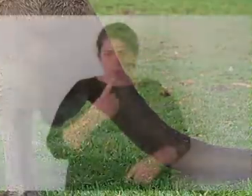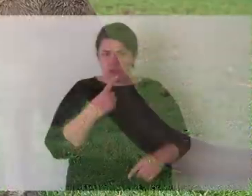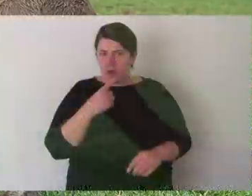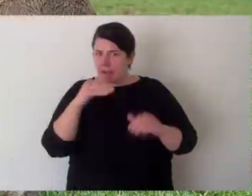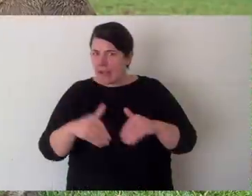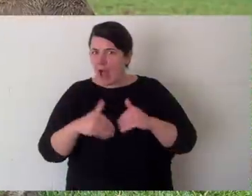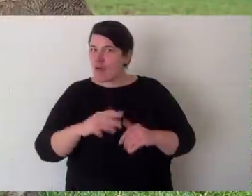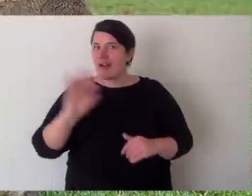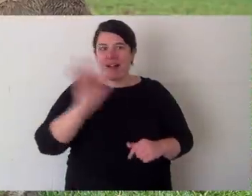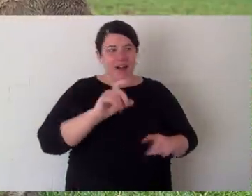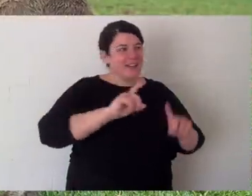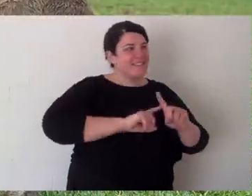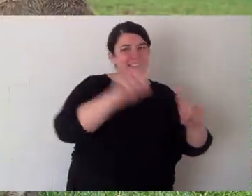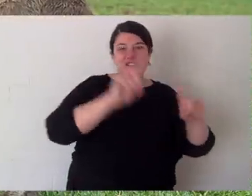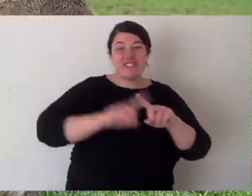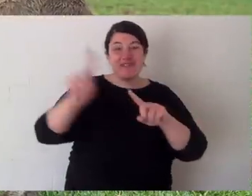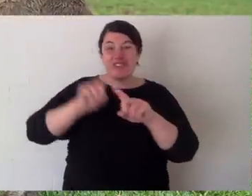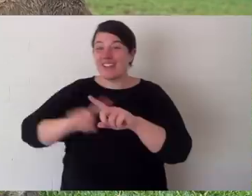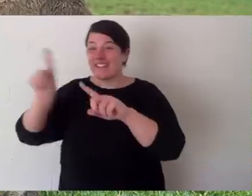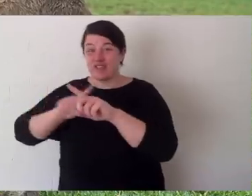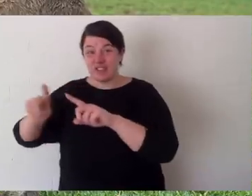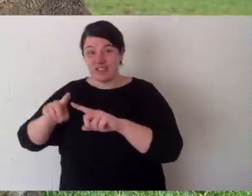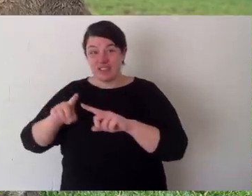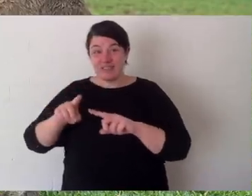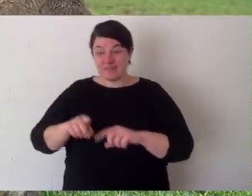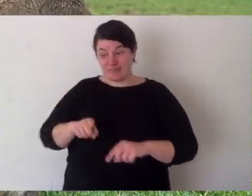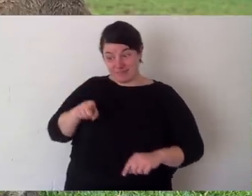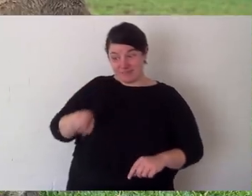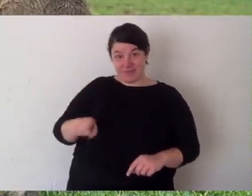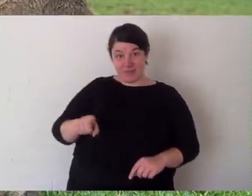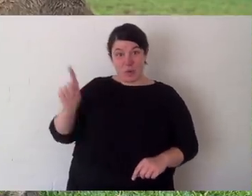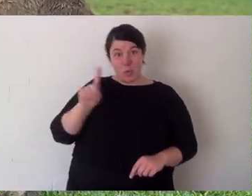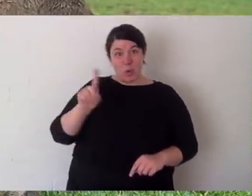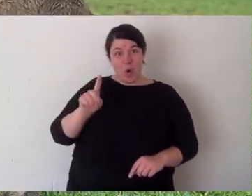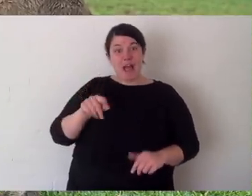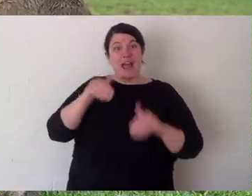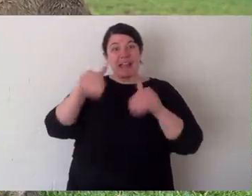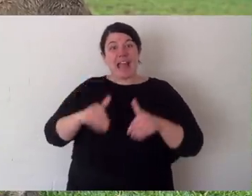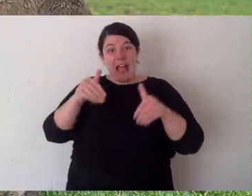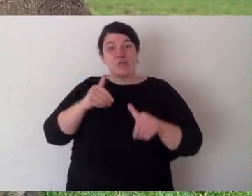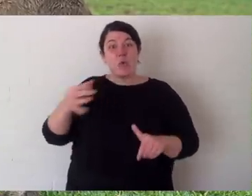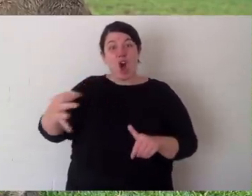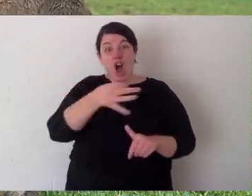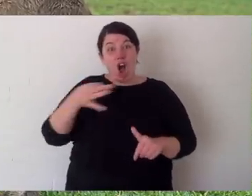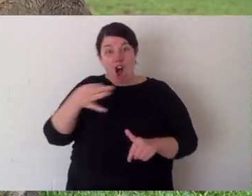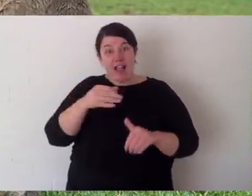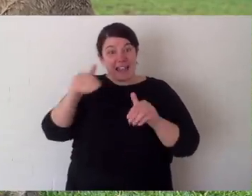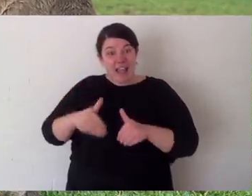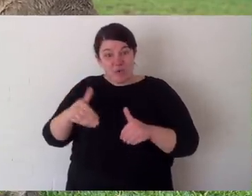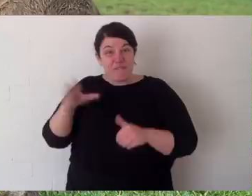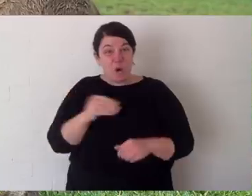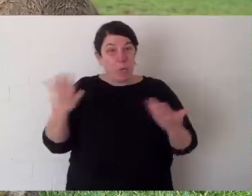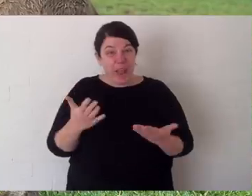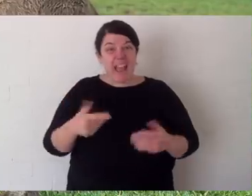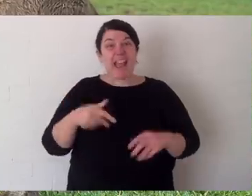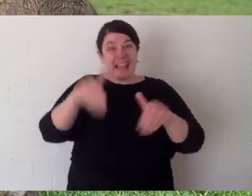There are a whole range of species of different kangaroos throughout Australia. Now just here around me, this is a kangaroo island